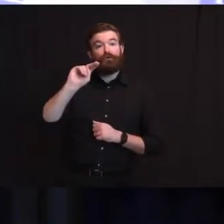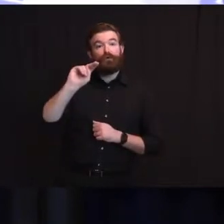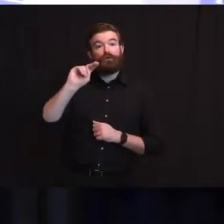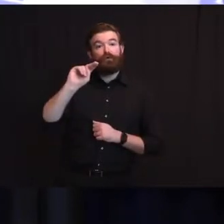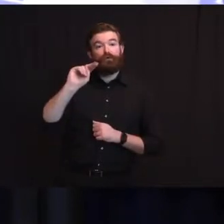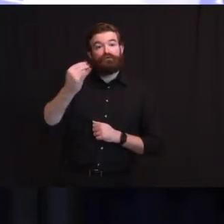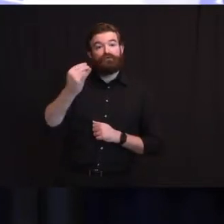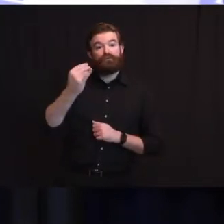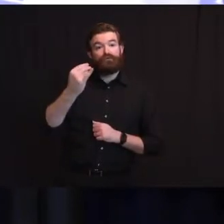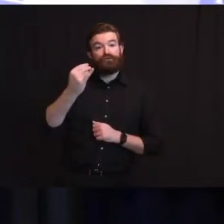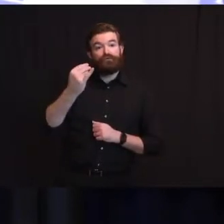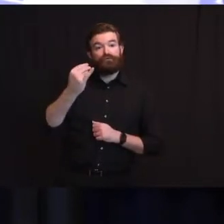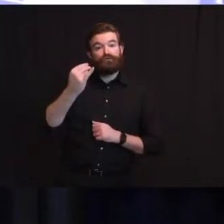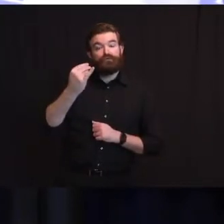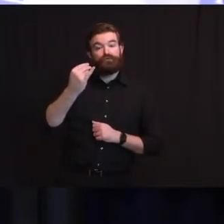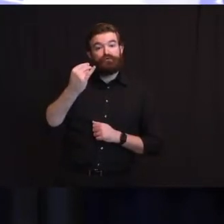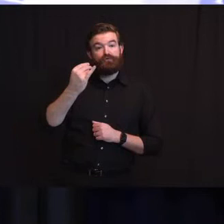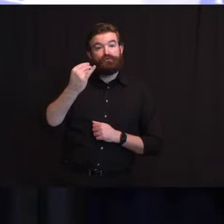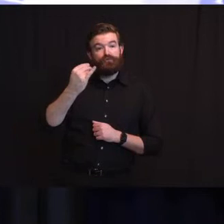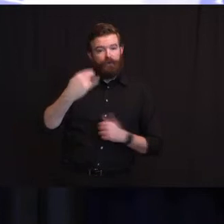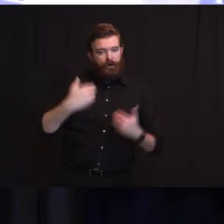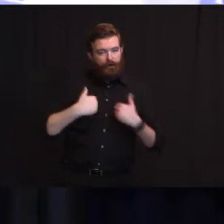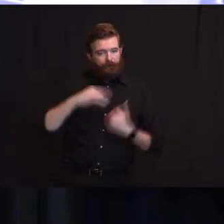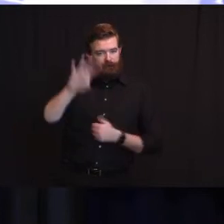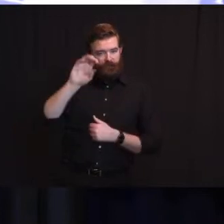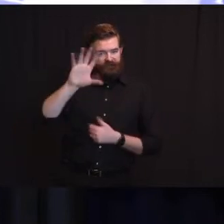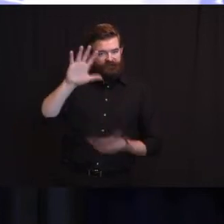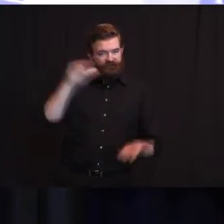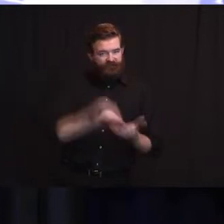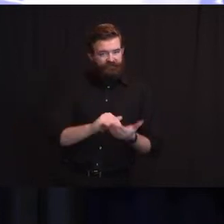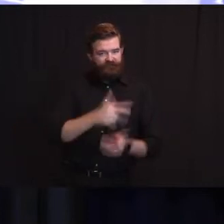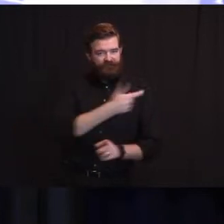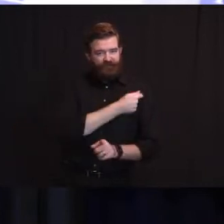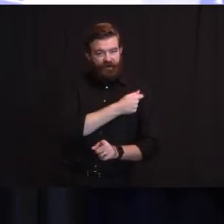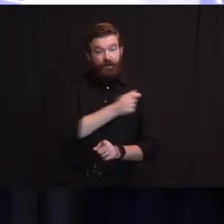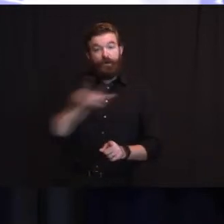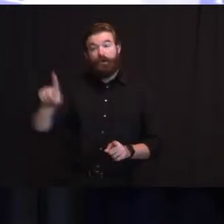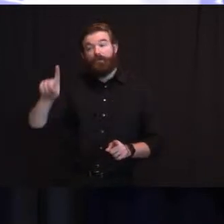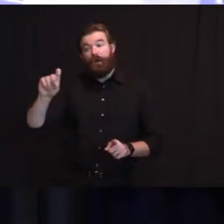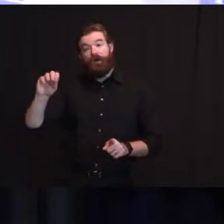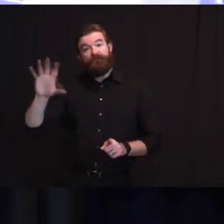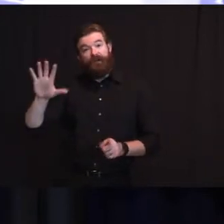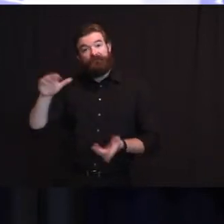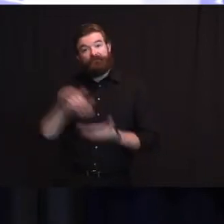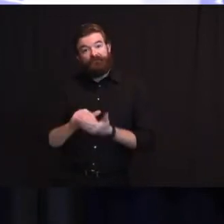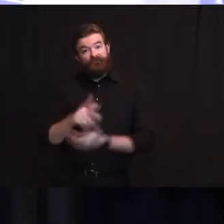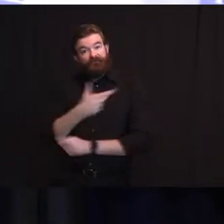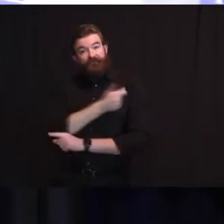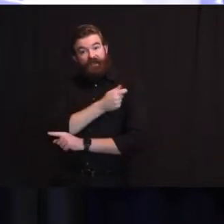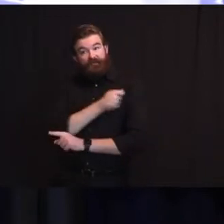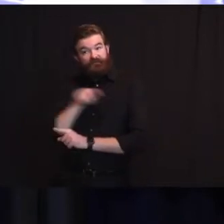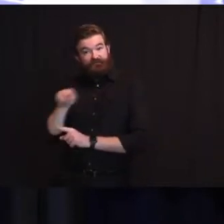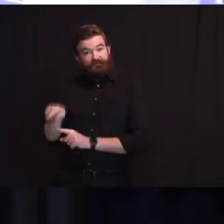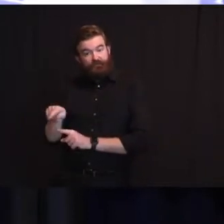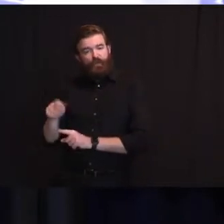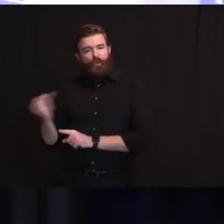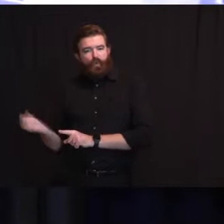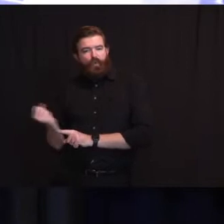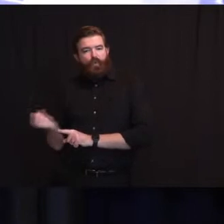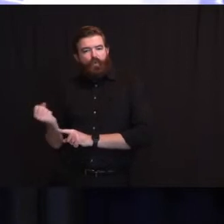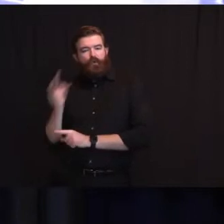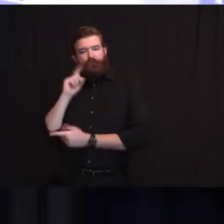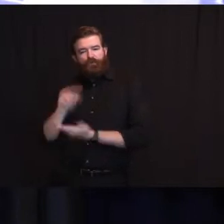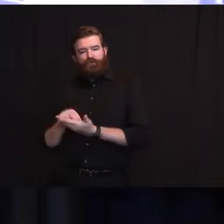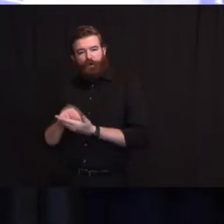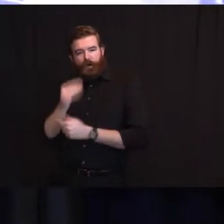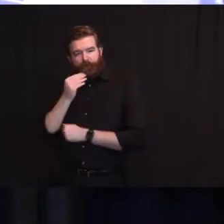-term care facilities. 280,000 doses have been allocated to hospitals and community sites. And